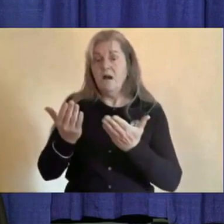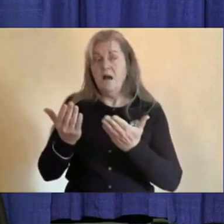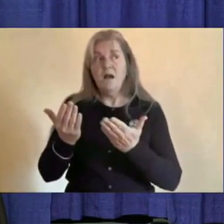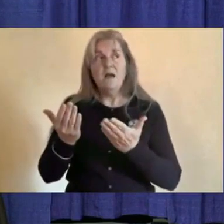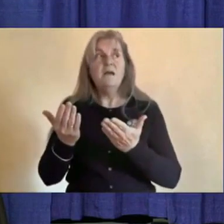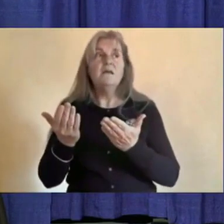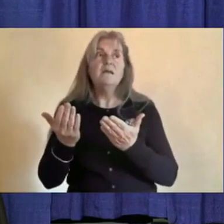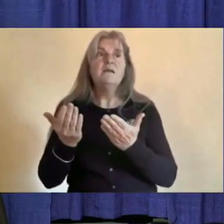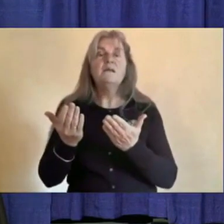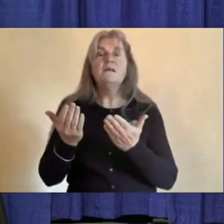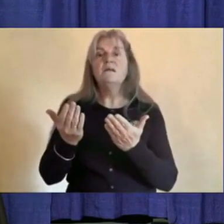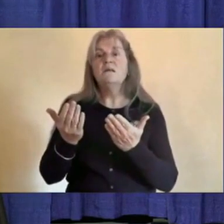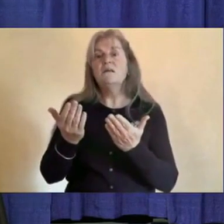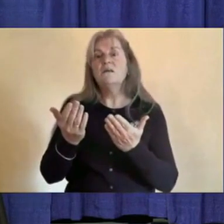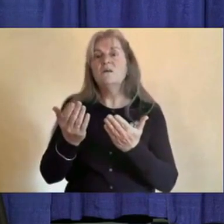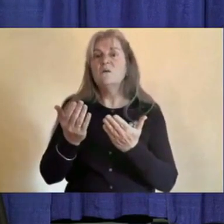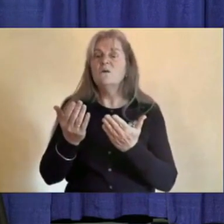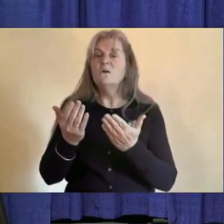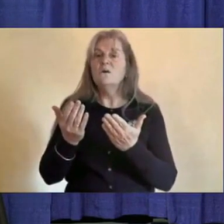really ideal